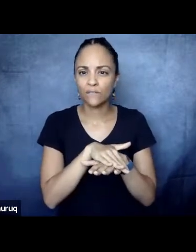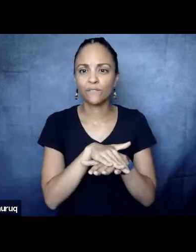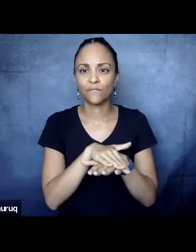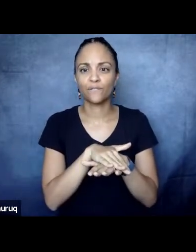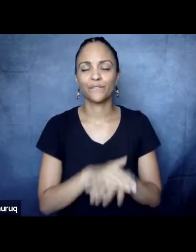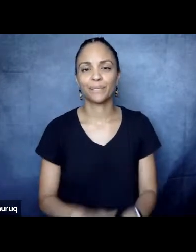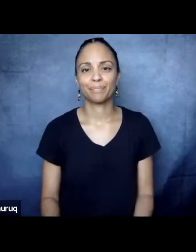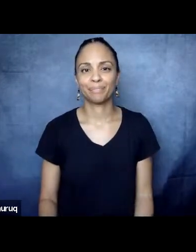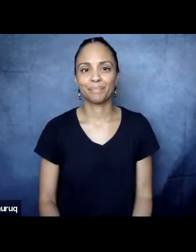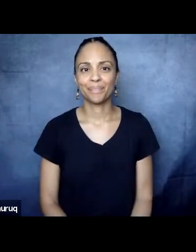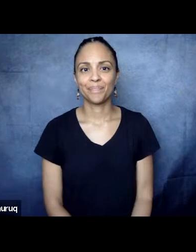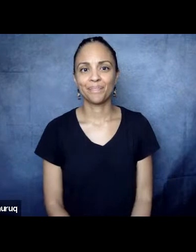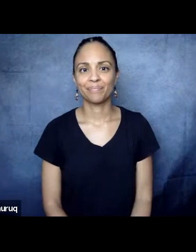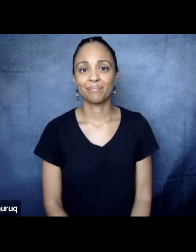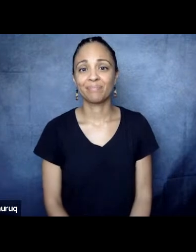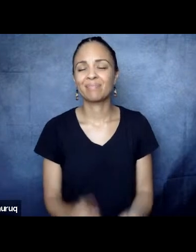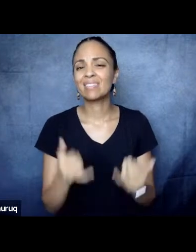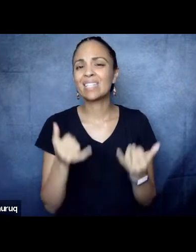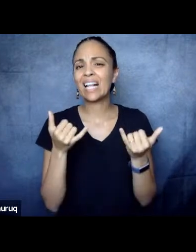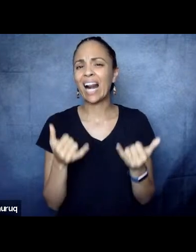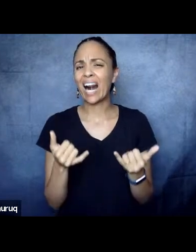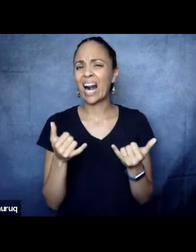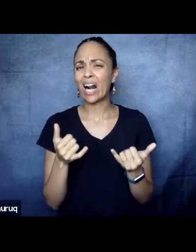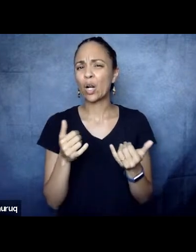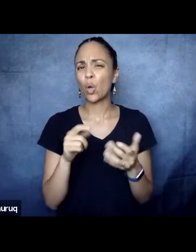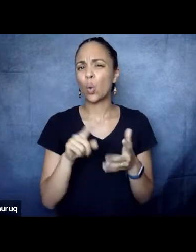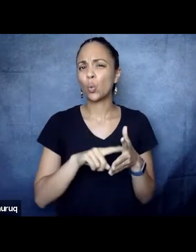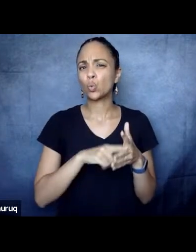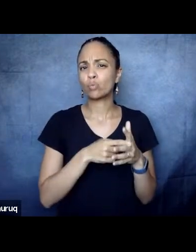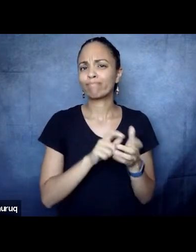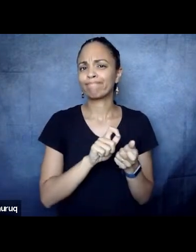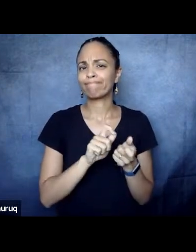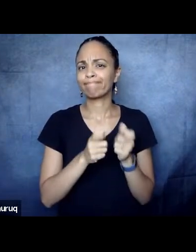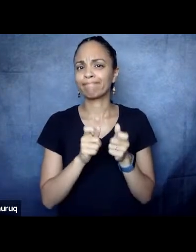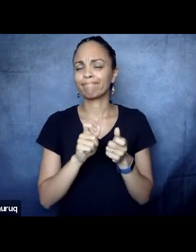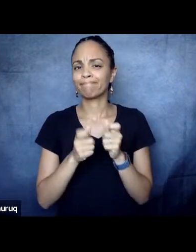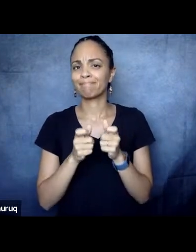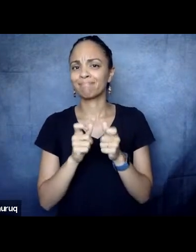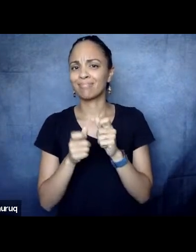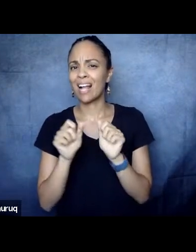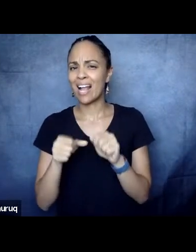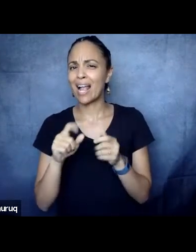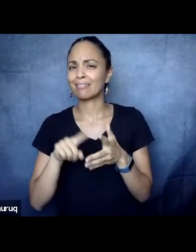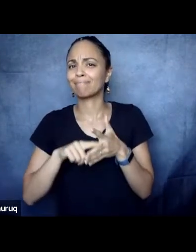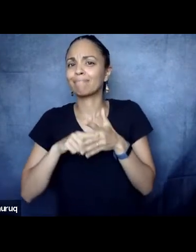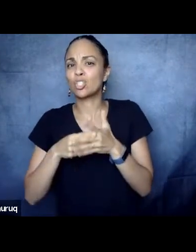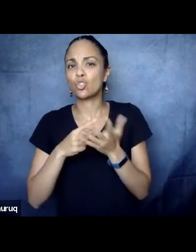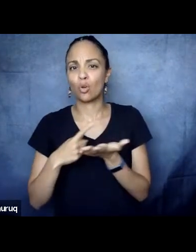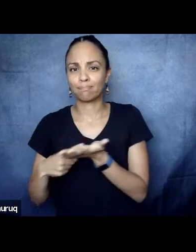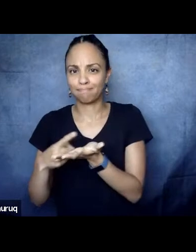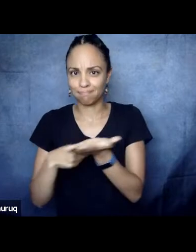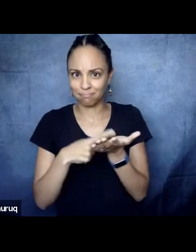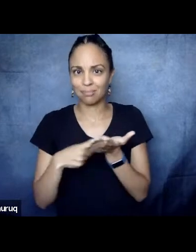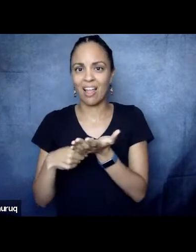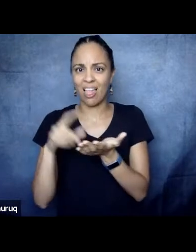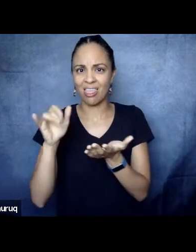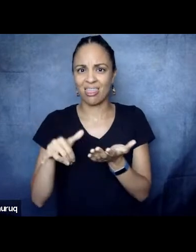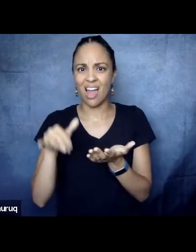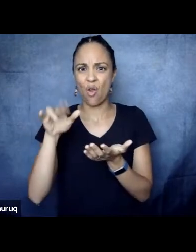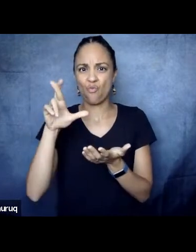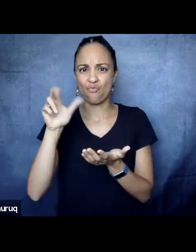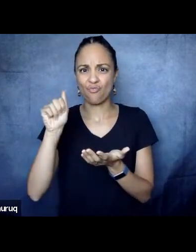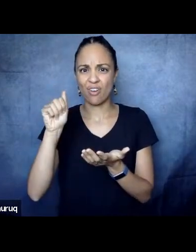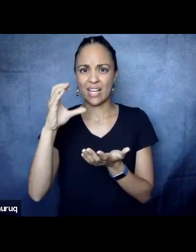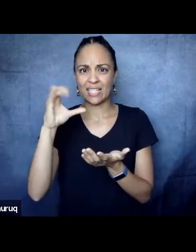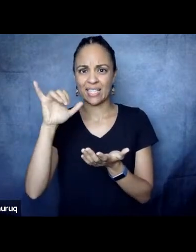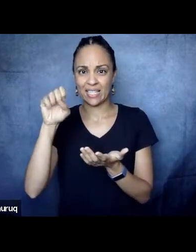acceptable, or even that you're listened to when you talk about systemic racism in this space.